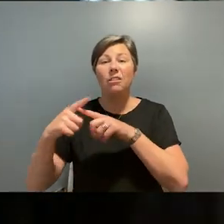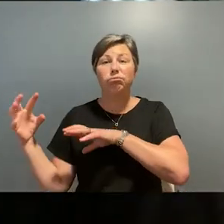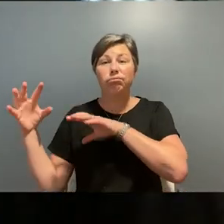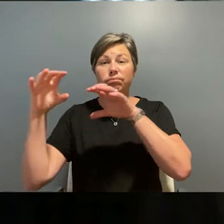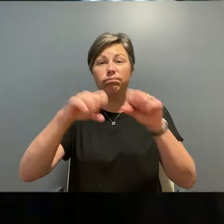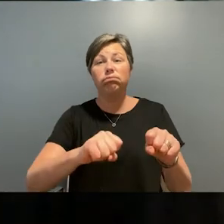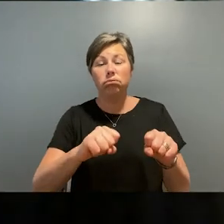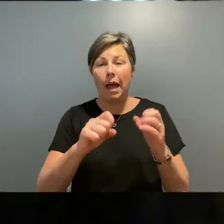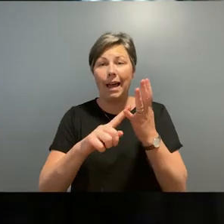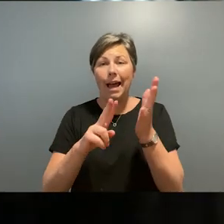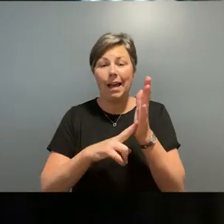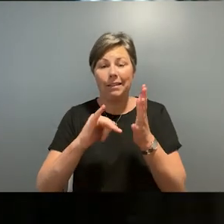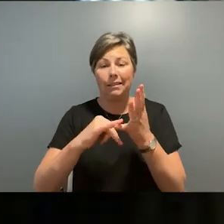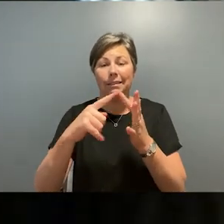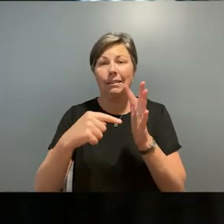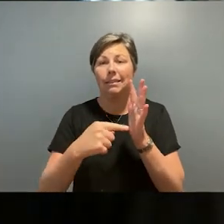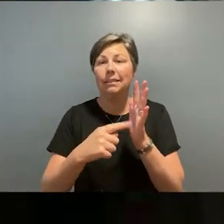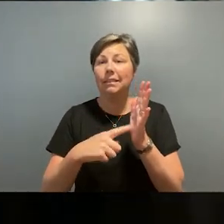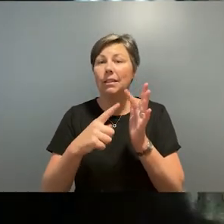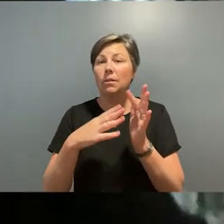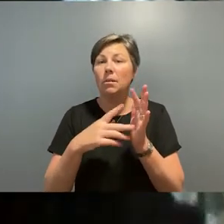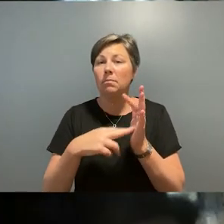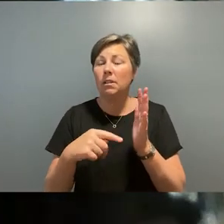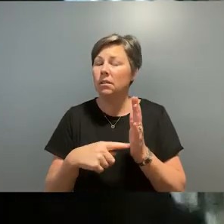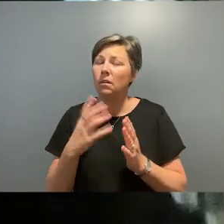it was brutal for Wurundjeri people and culture.